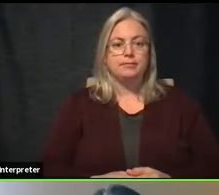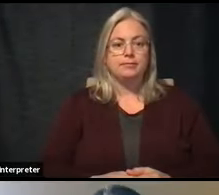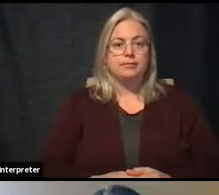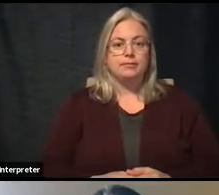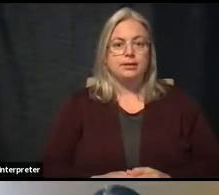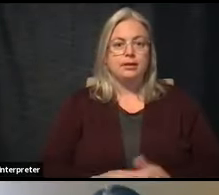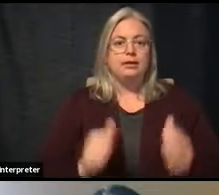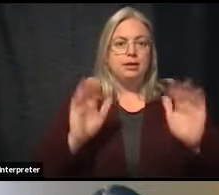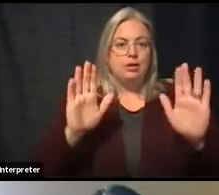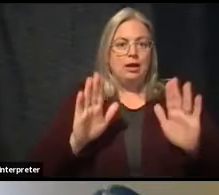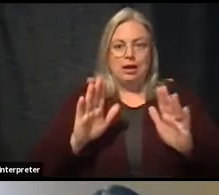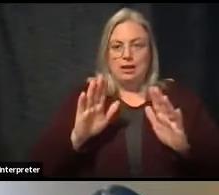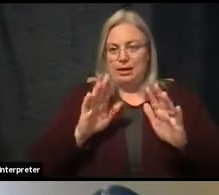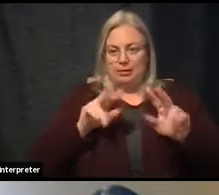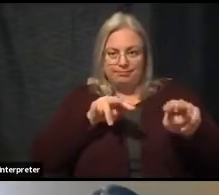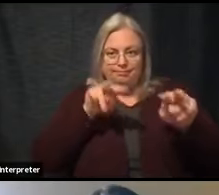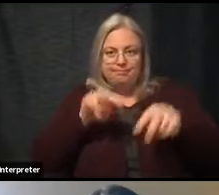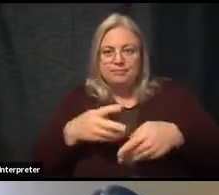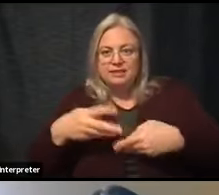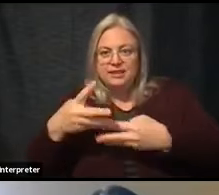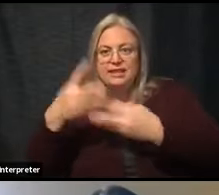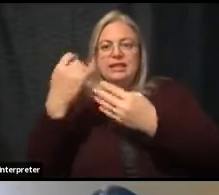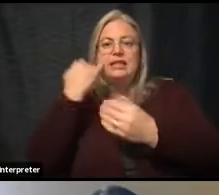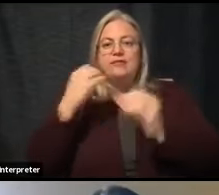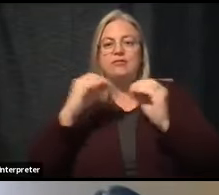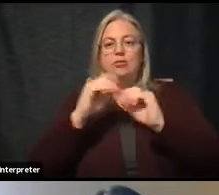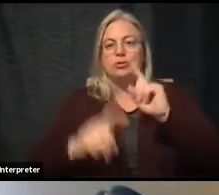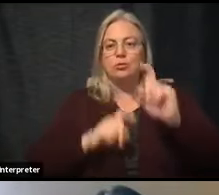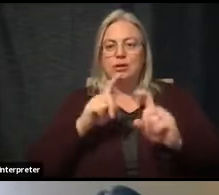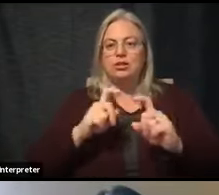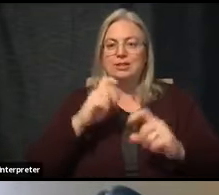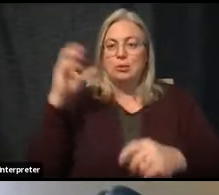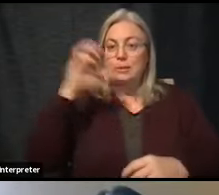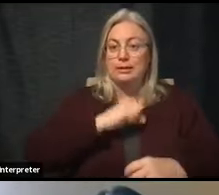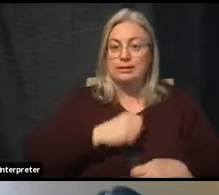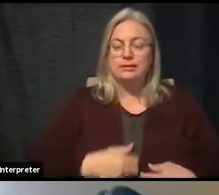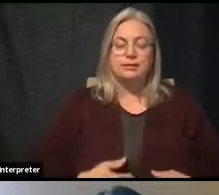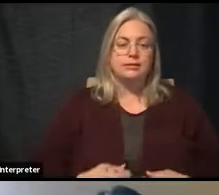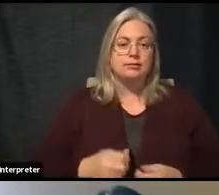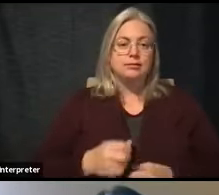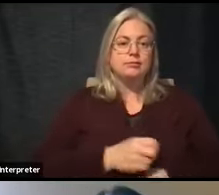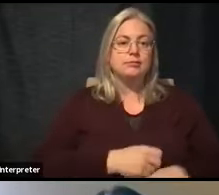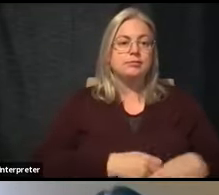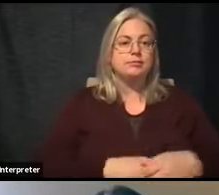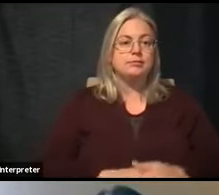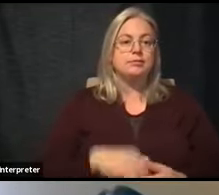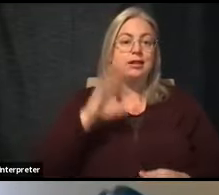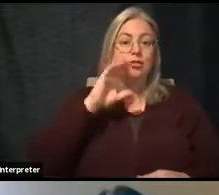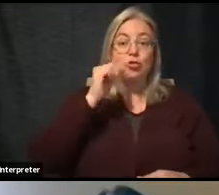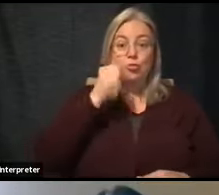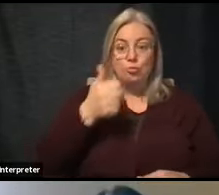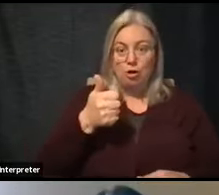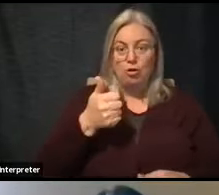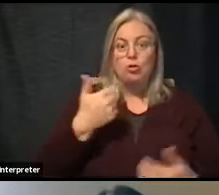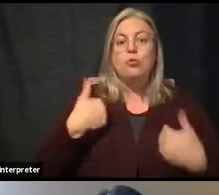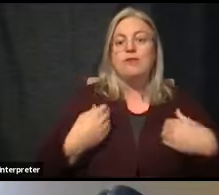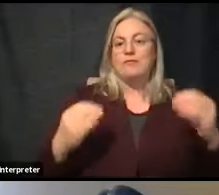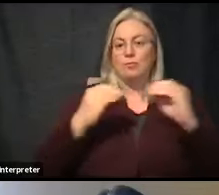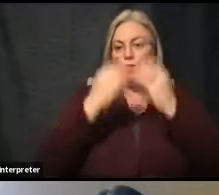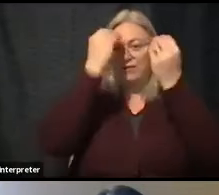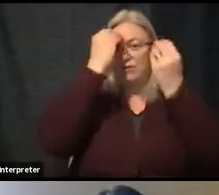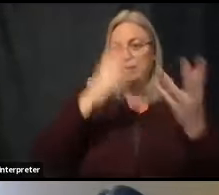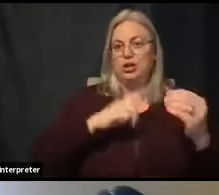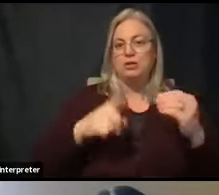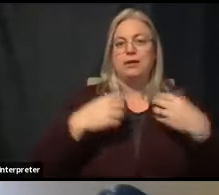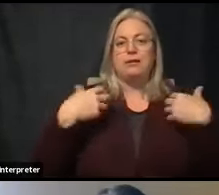Great. I'm just catching up on the feed to see if there's any additional questions that we have missed. I know tomorrow we're going to have some information on